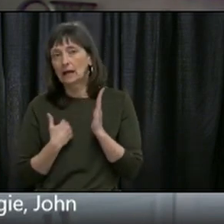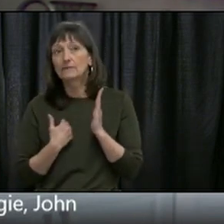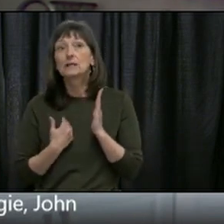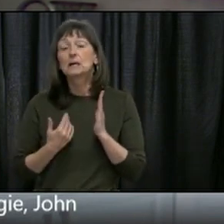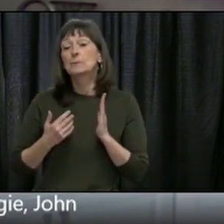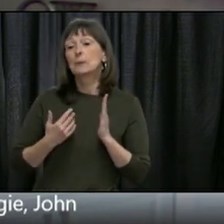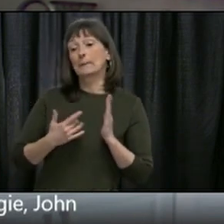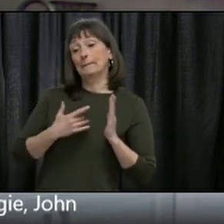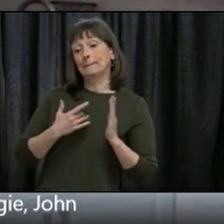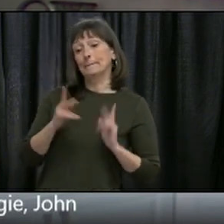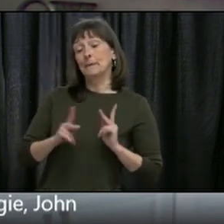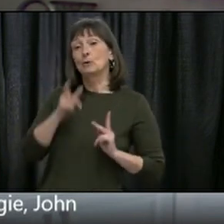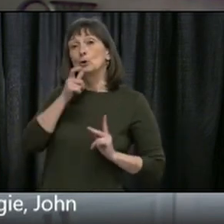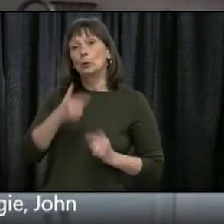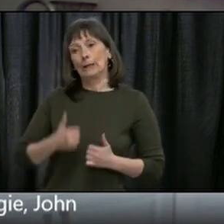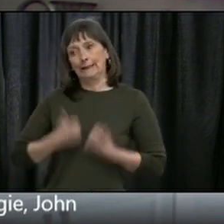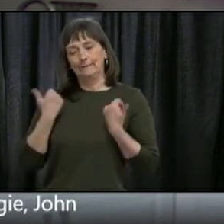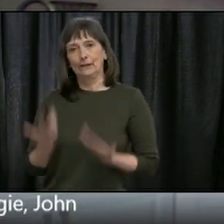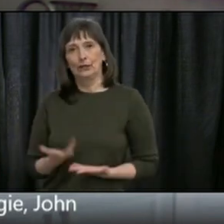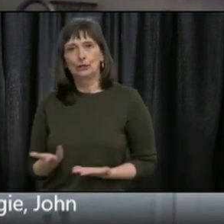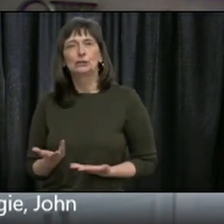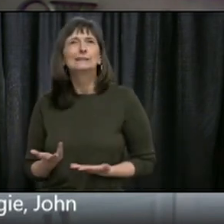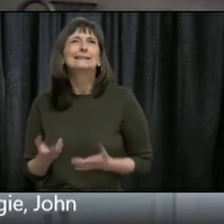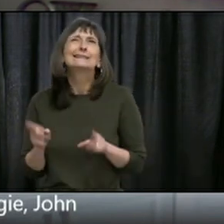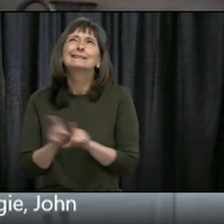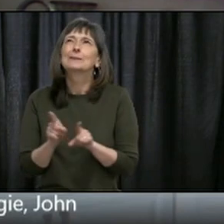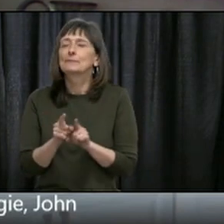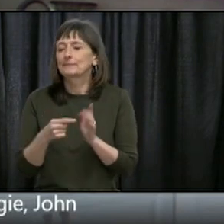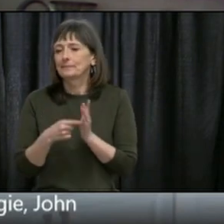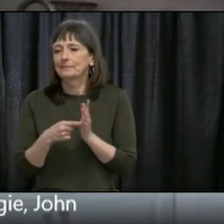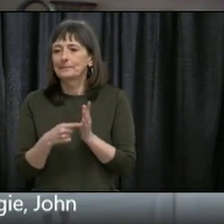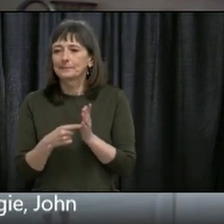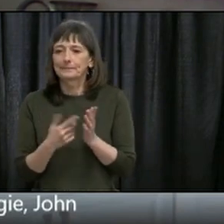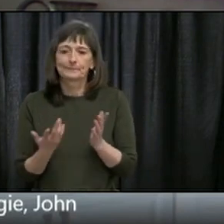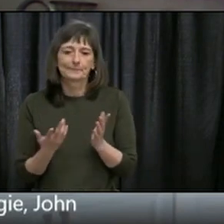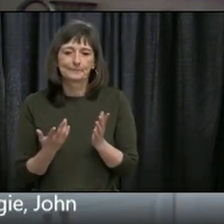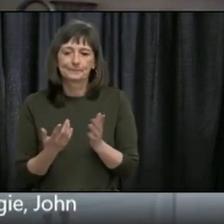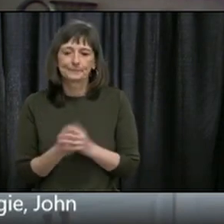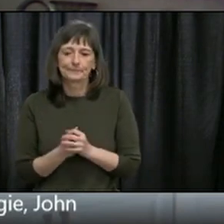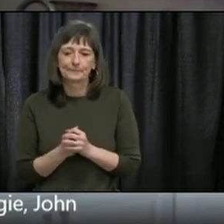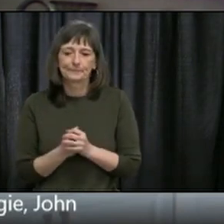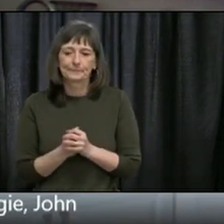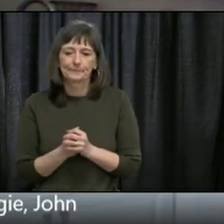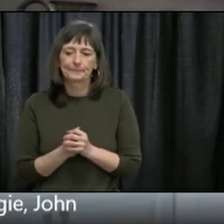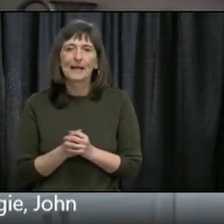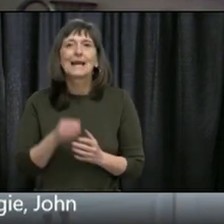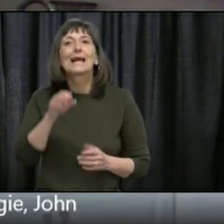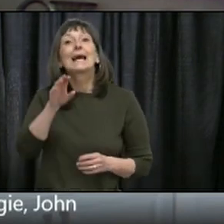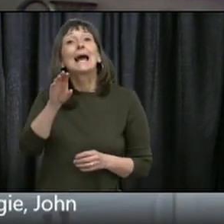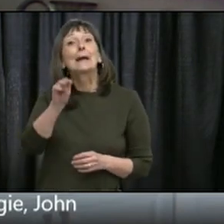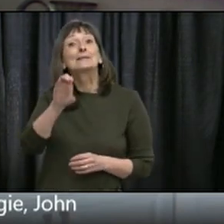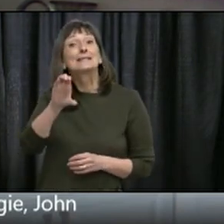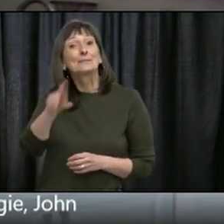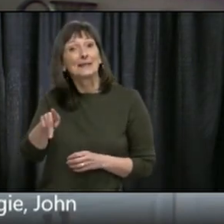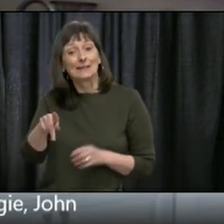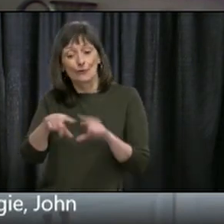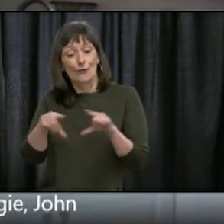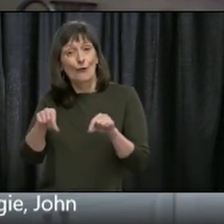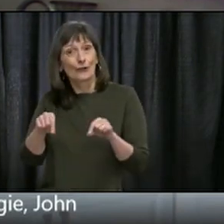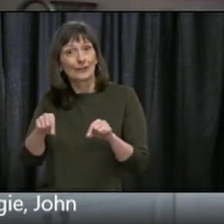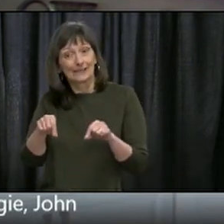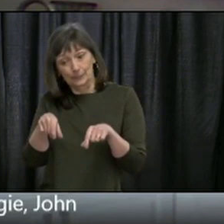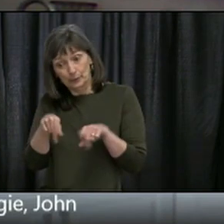in the province. It's the same criteria we would use for example for determining MCP eligibility. The advantage